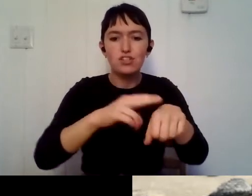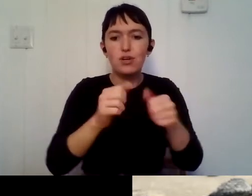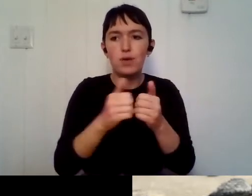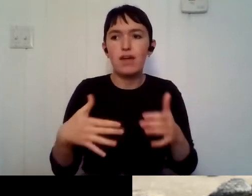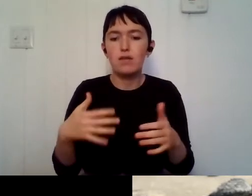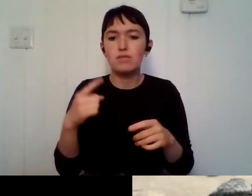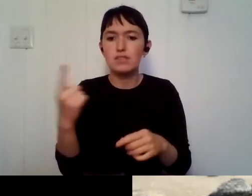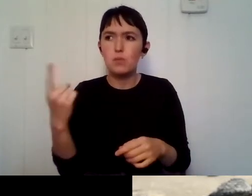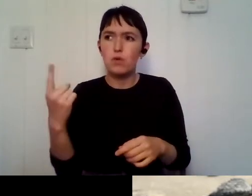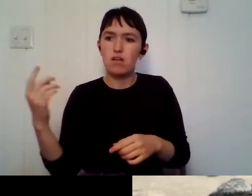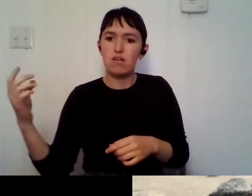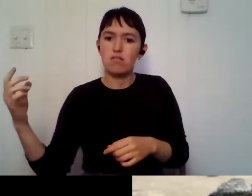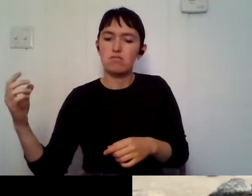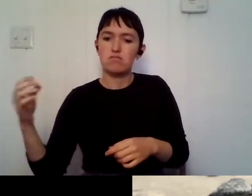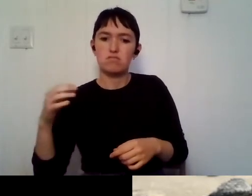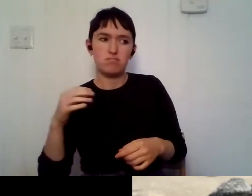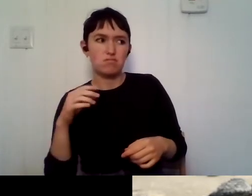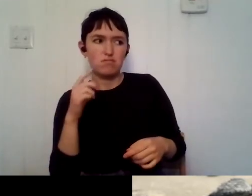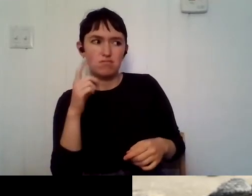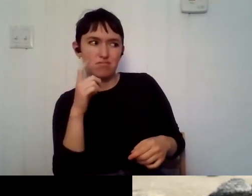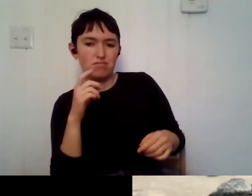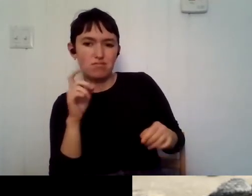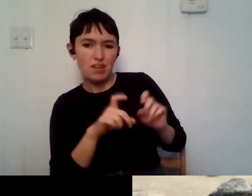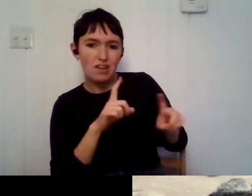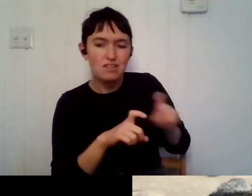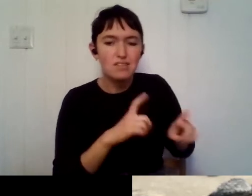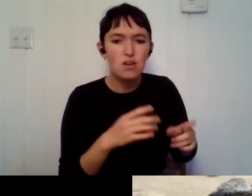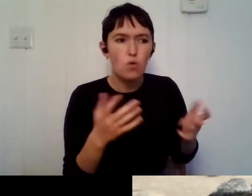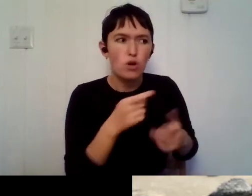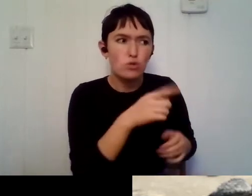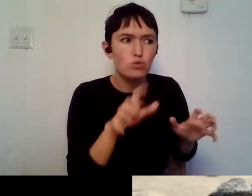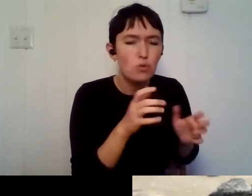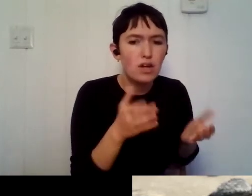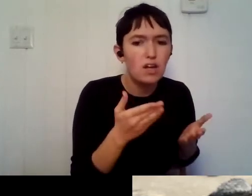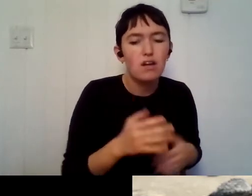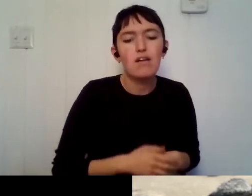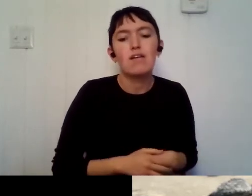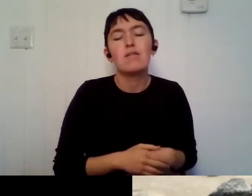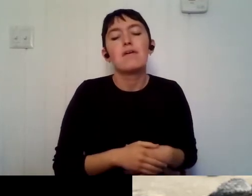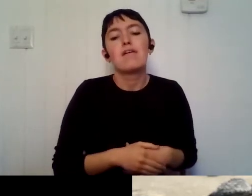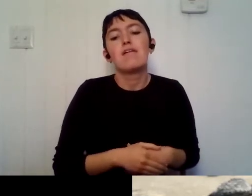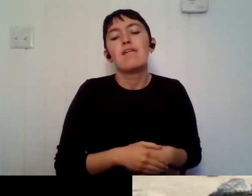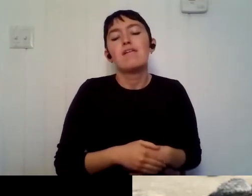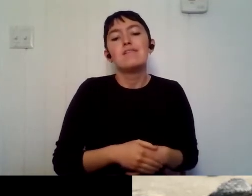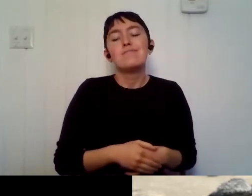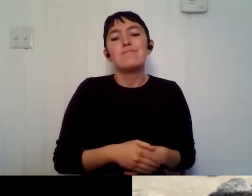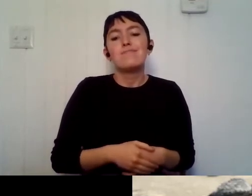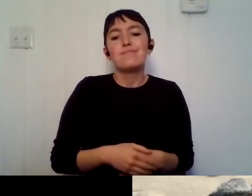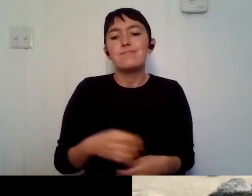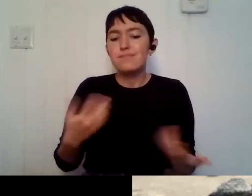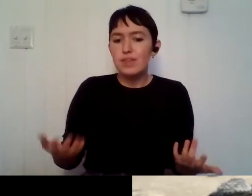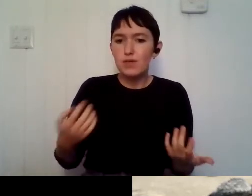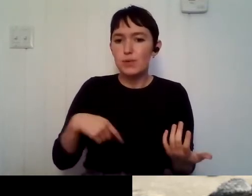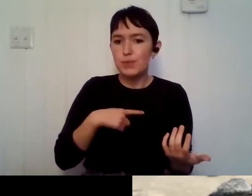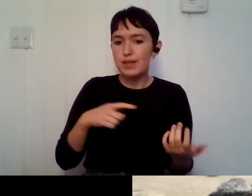um, I guess, proactive and make ourselves seem nicer, um, or more friendly than what we are by